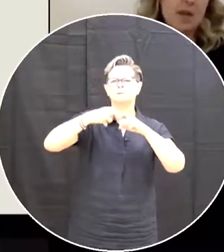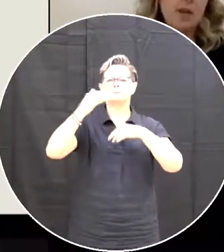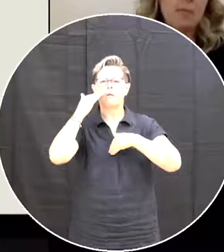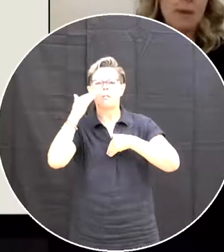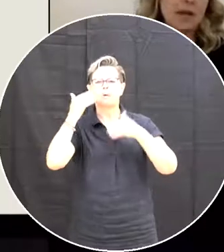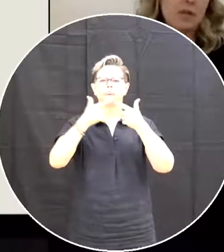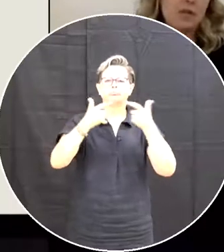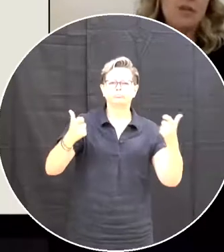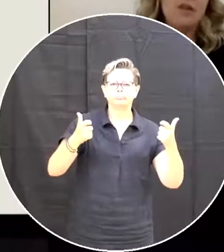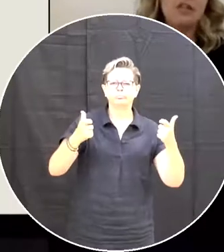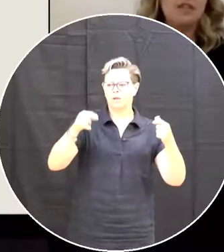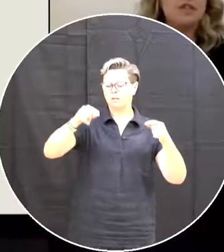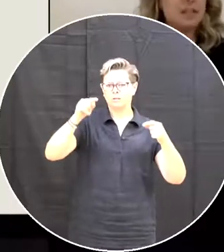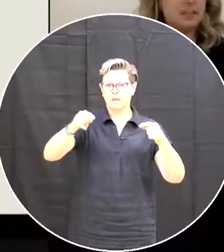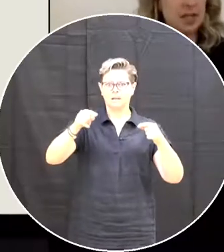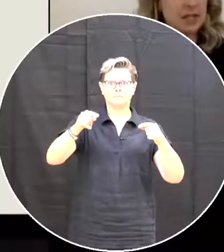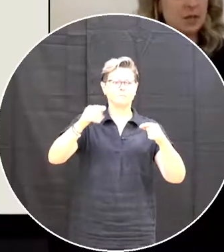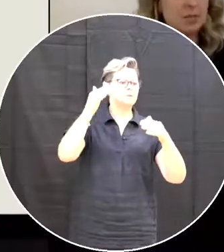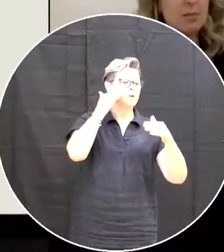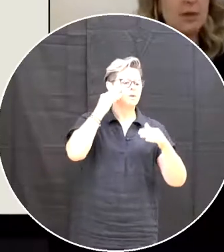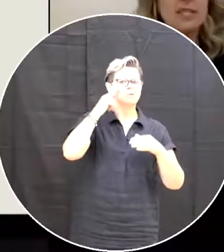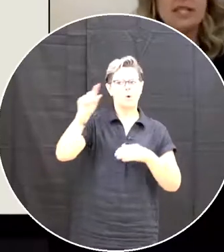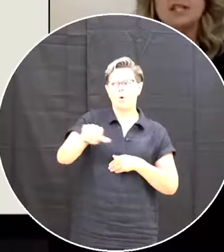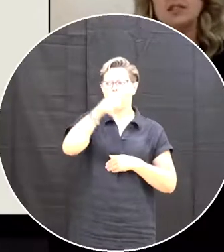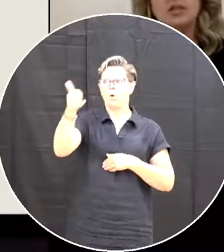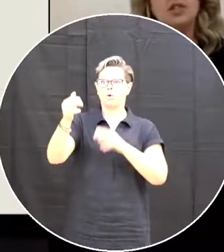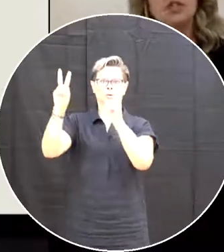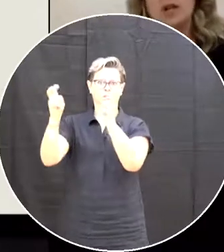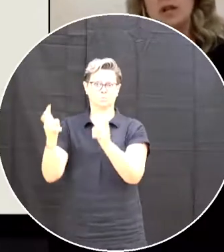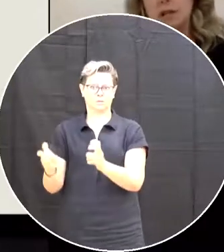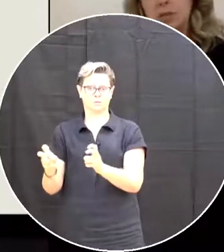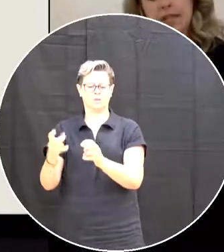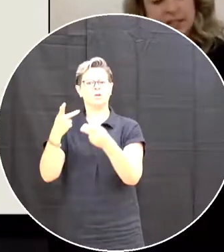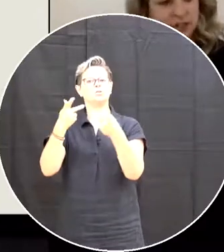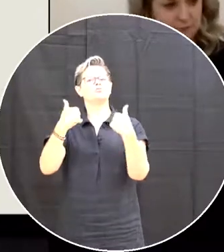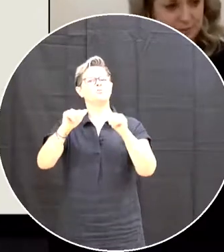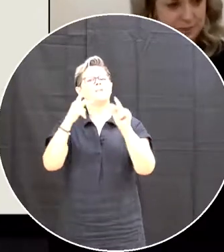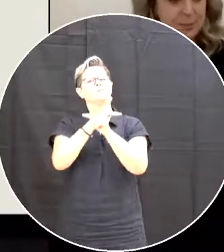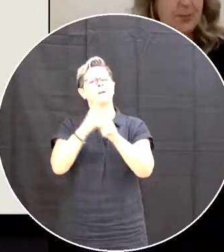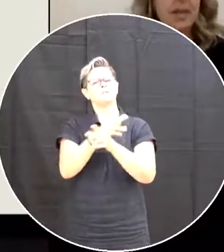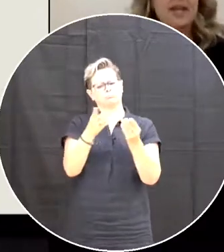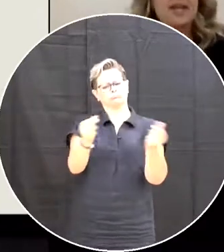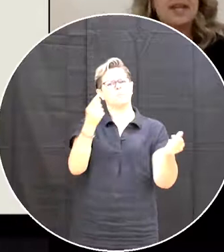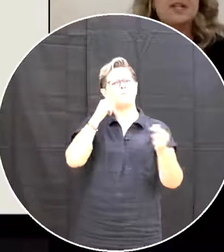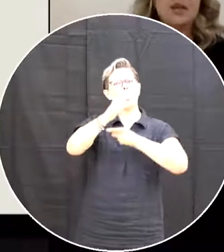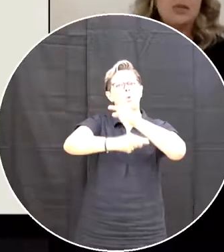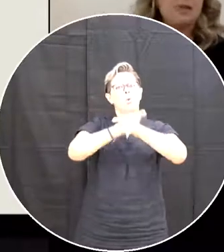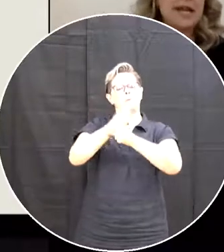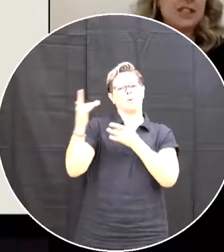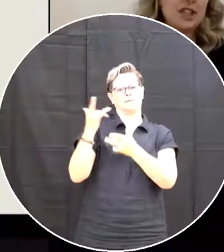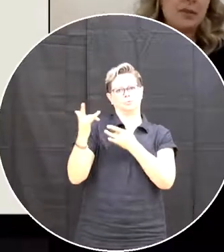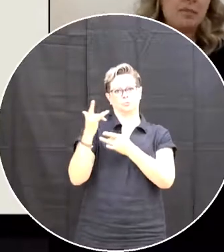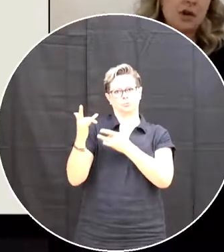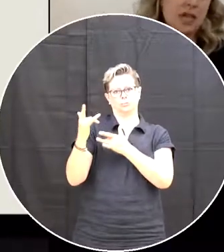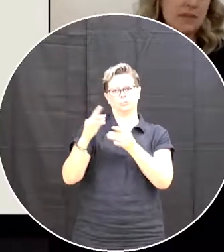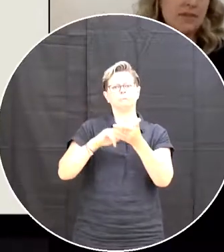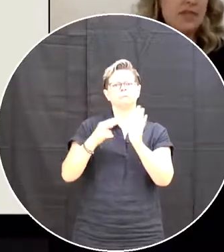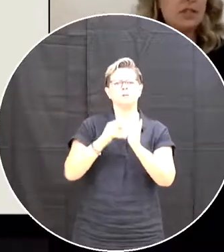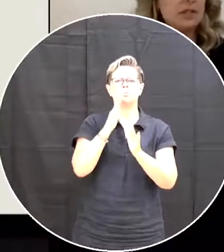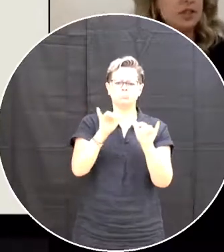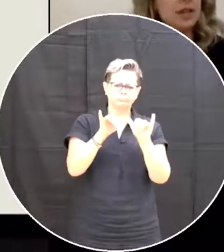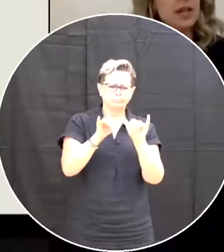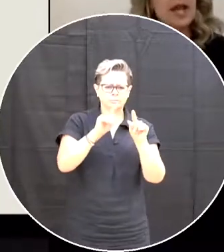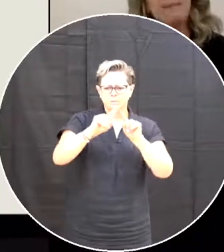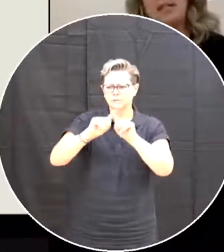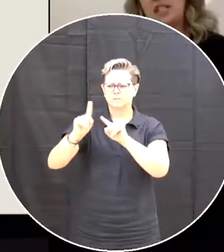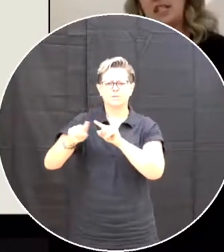Combined with their knowledge of other subjects To propose a solution to a global issue So they will be engineering prototypes of their